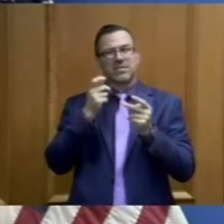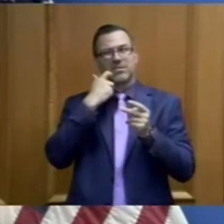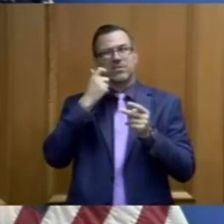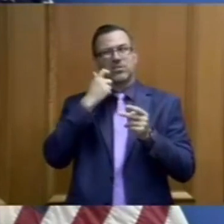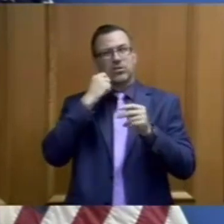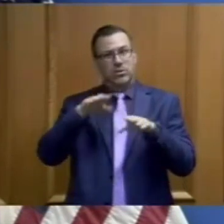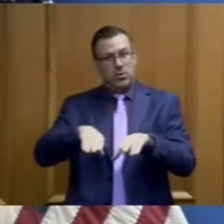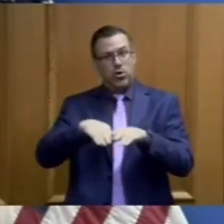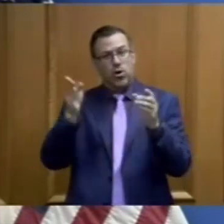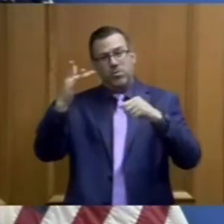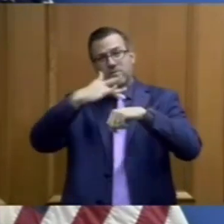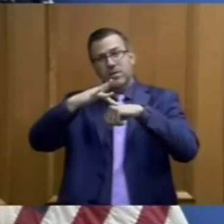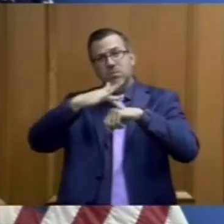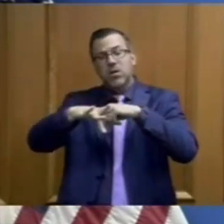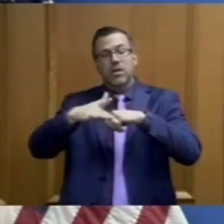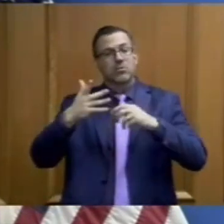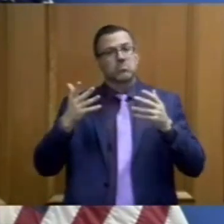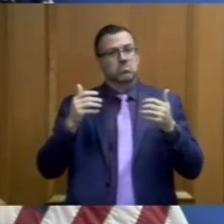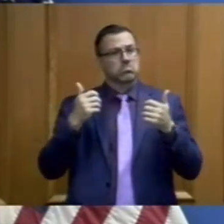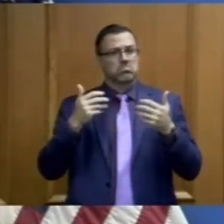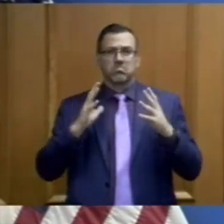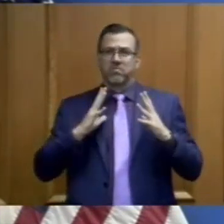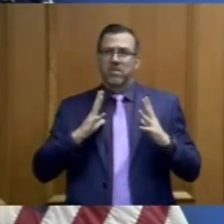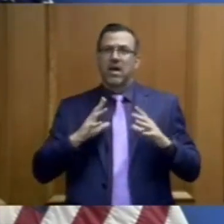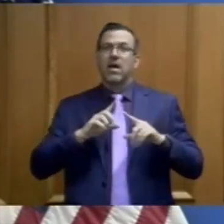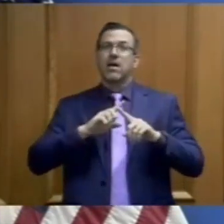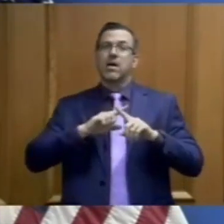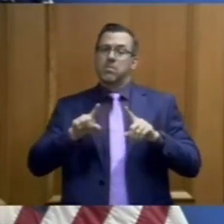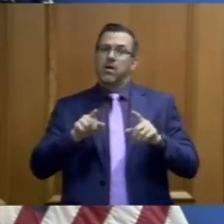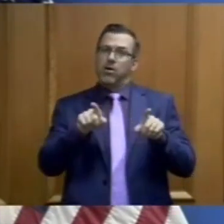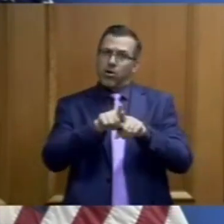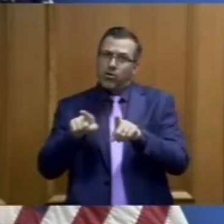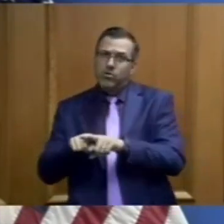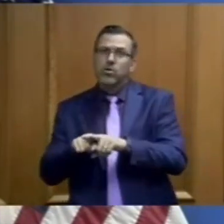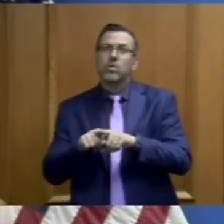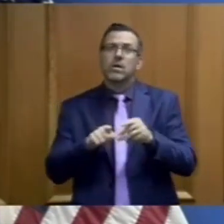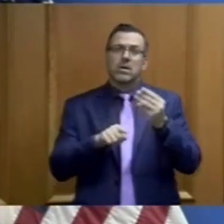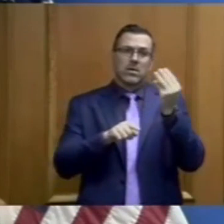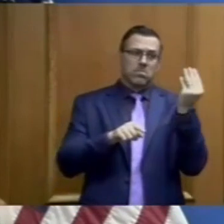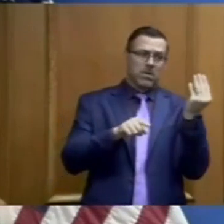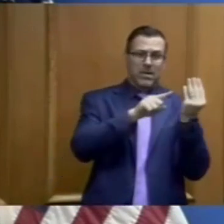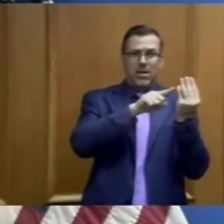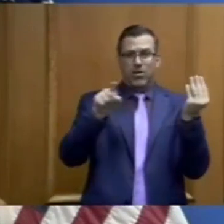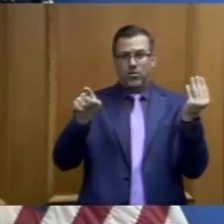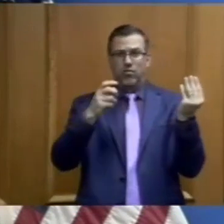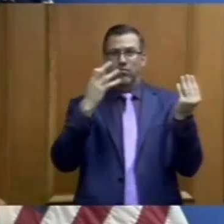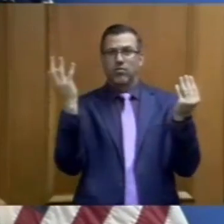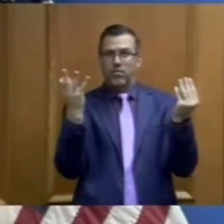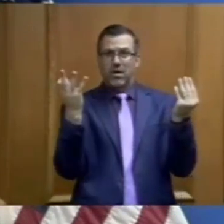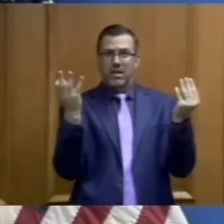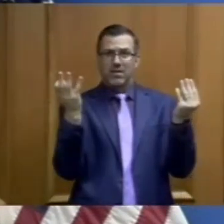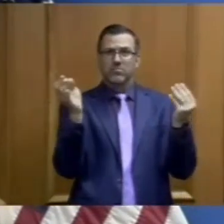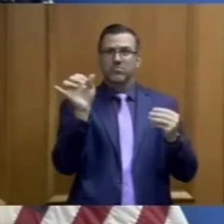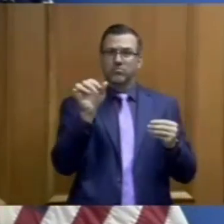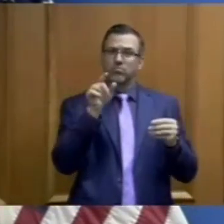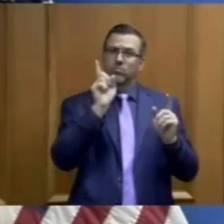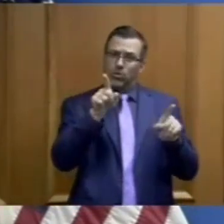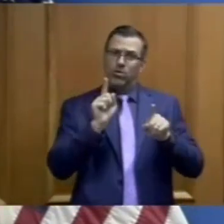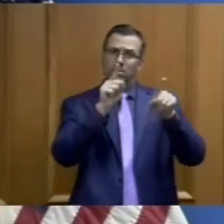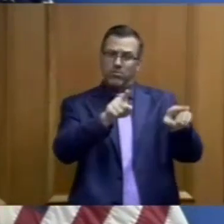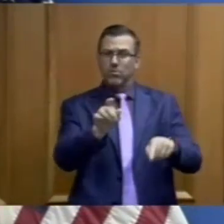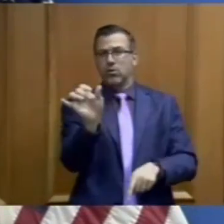are available on Saturdays and Sundays in different locations and you can check the website to find out where those are located.